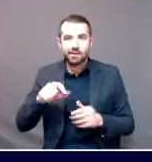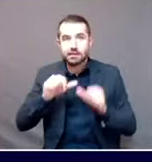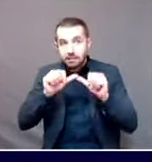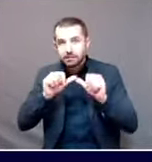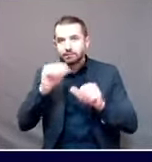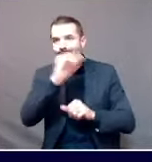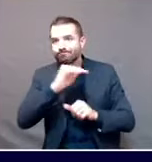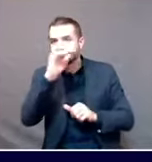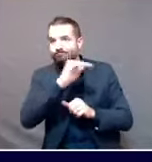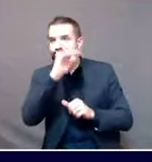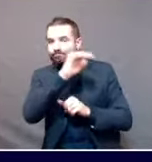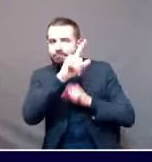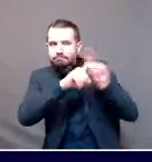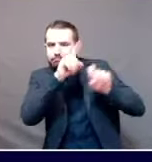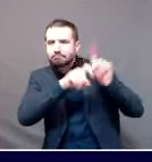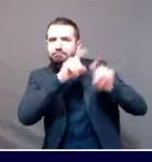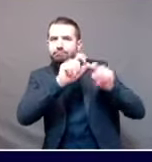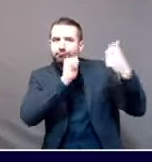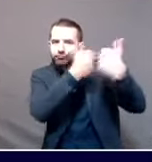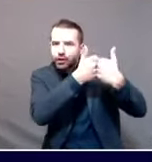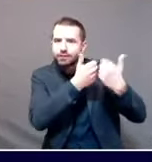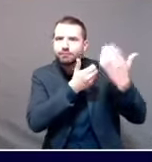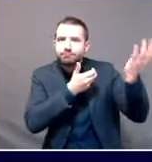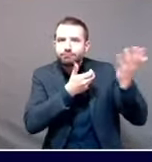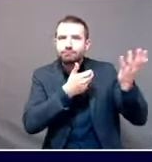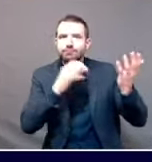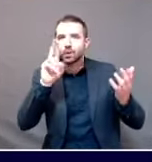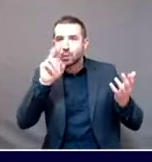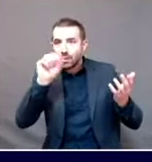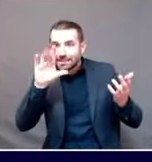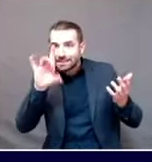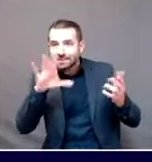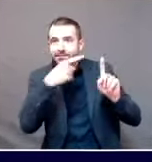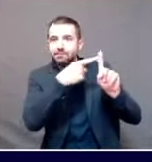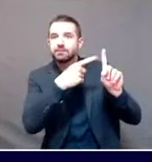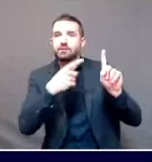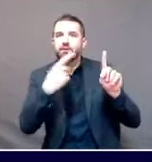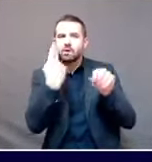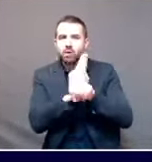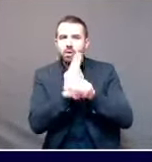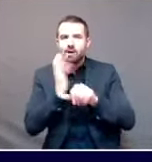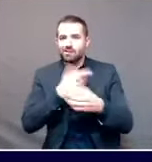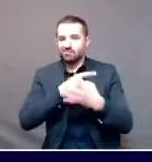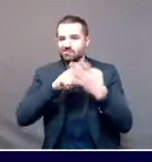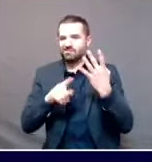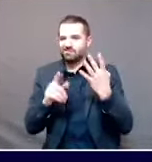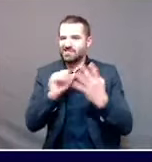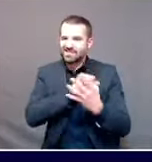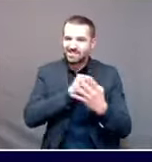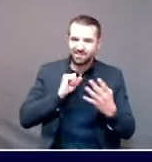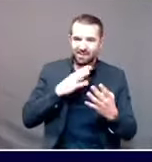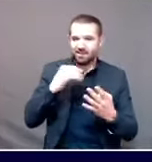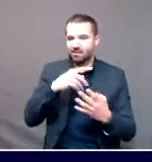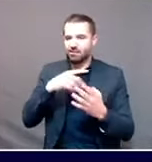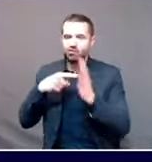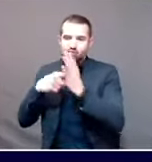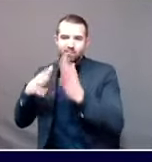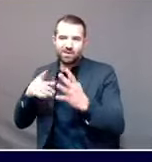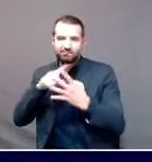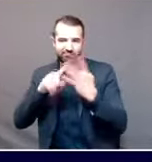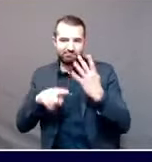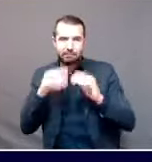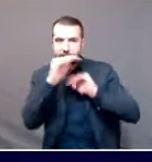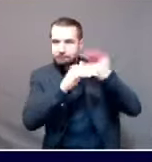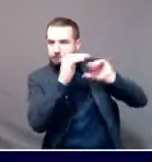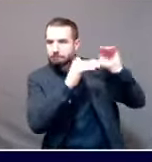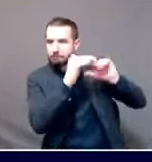with principles at the federal level to make sure we get answers. I'll mention two things. I had the opportunity with